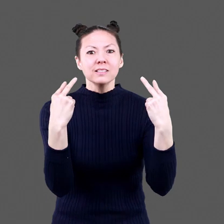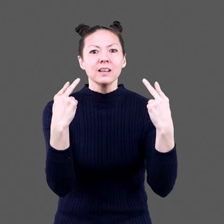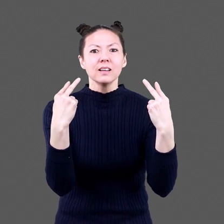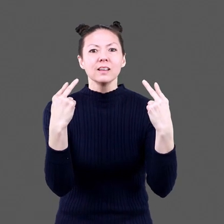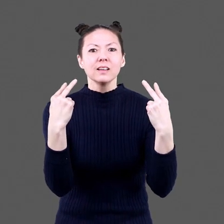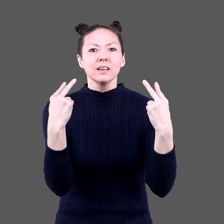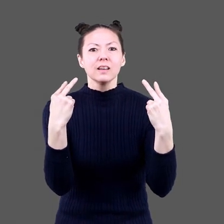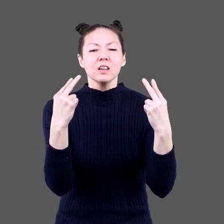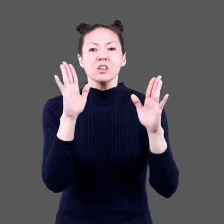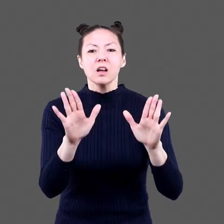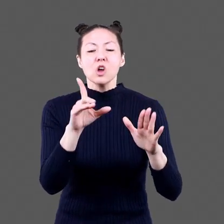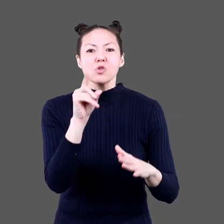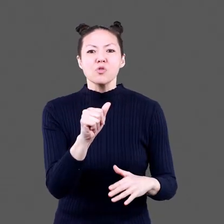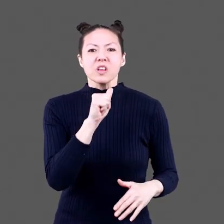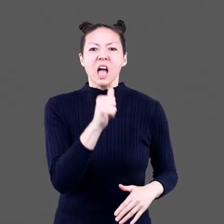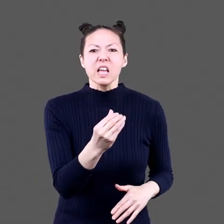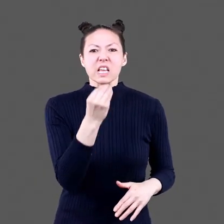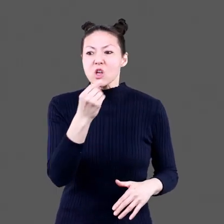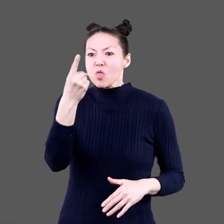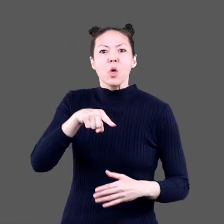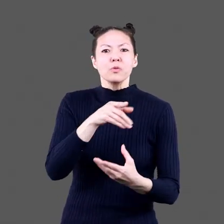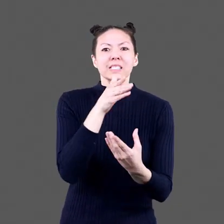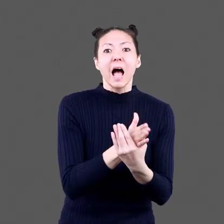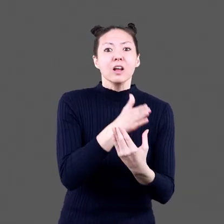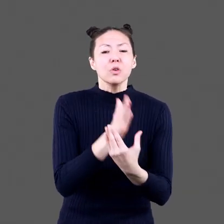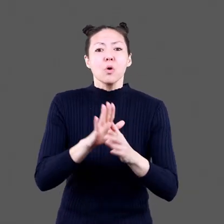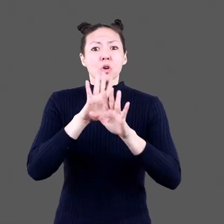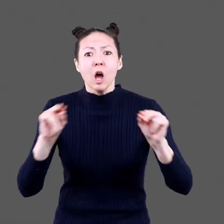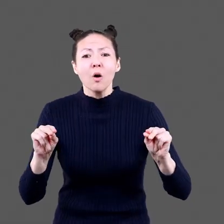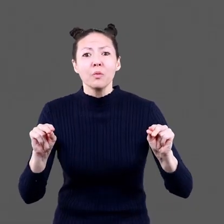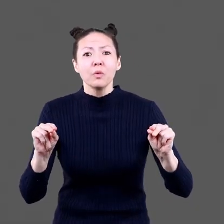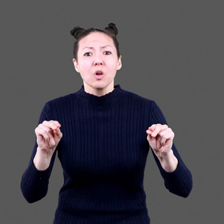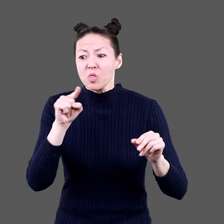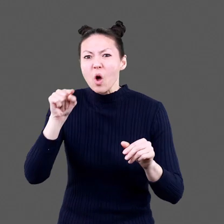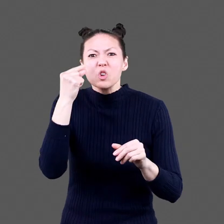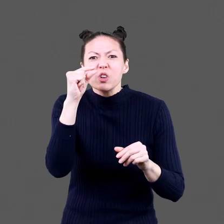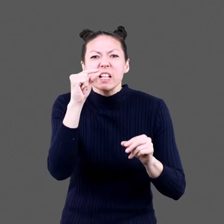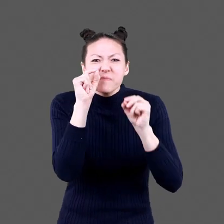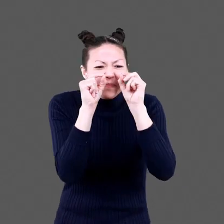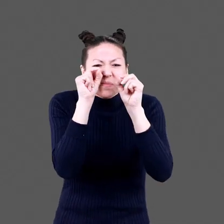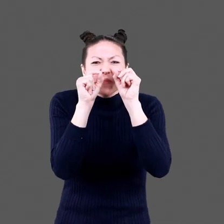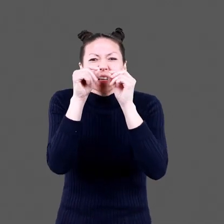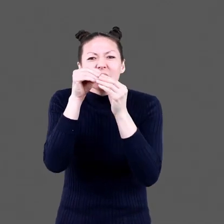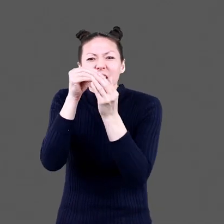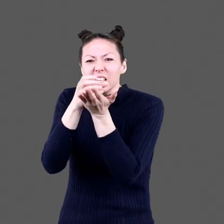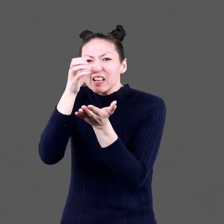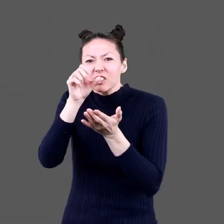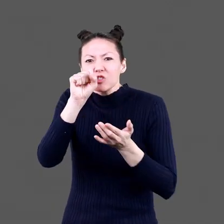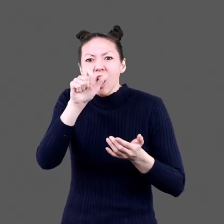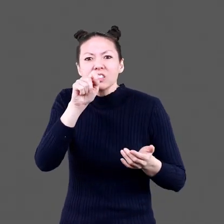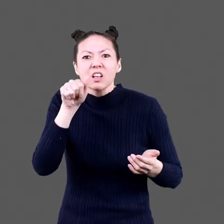Listen to me! Do not eat those tacos! Those